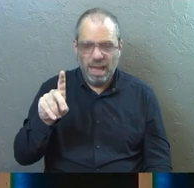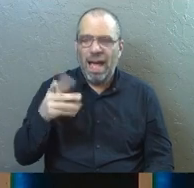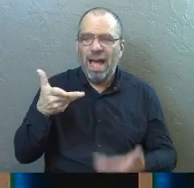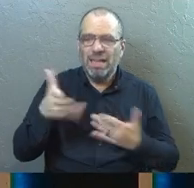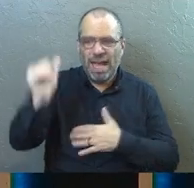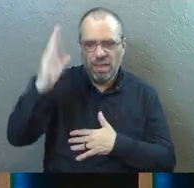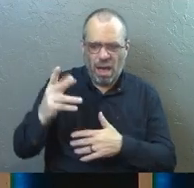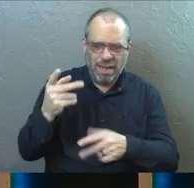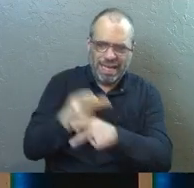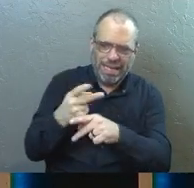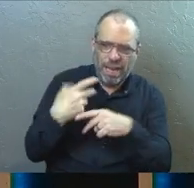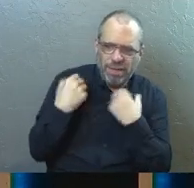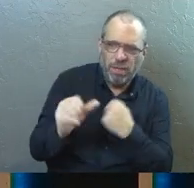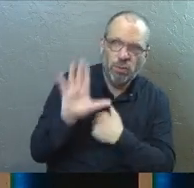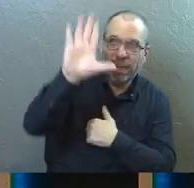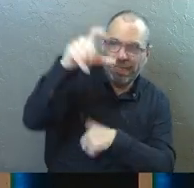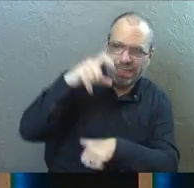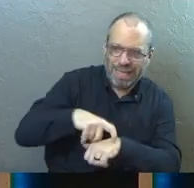God heal you in his time.